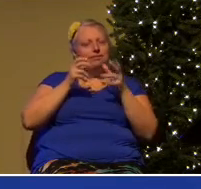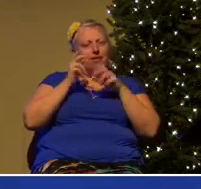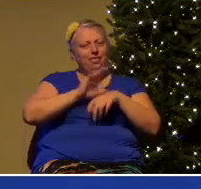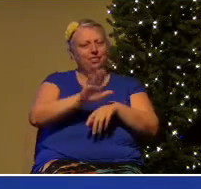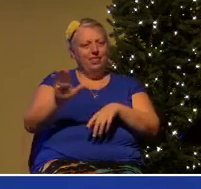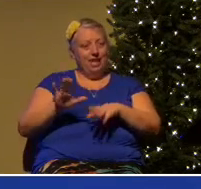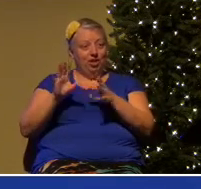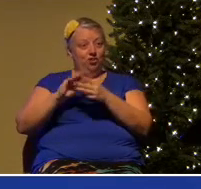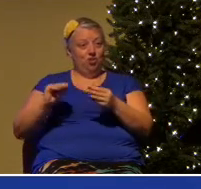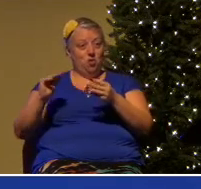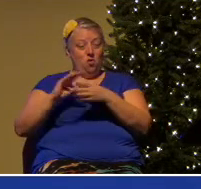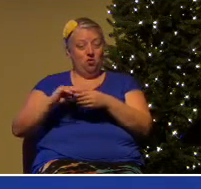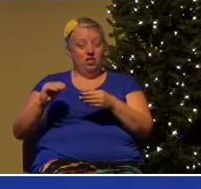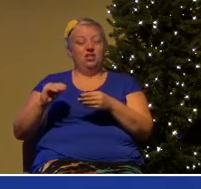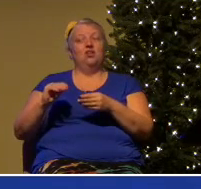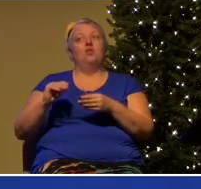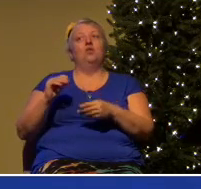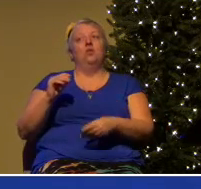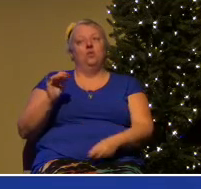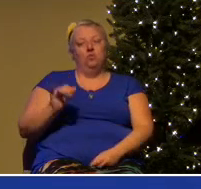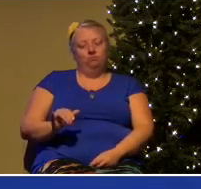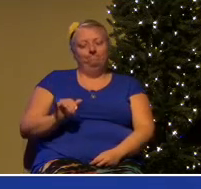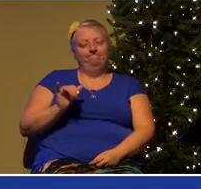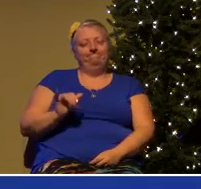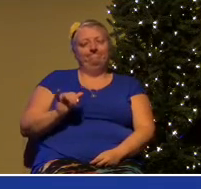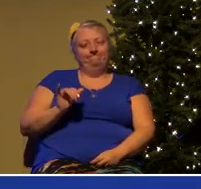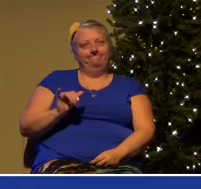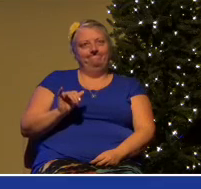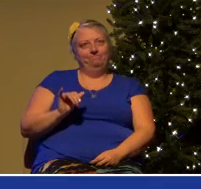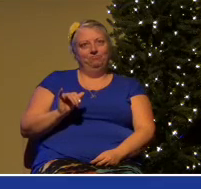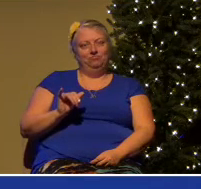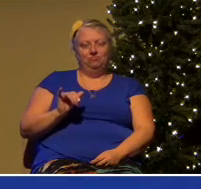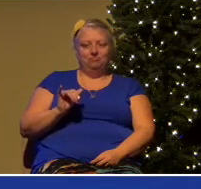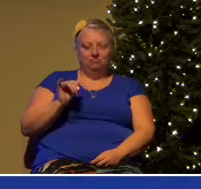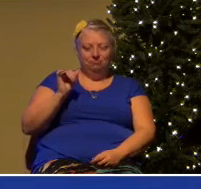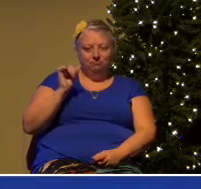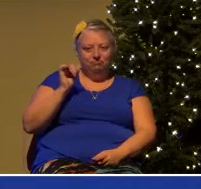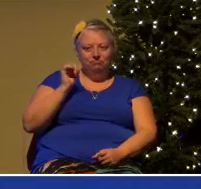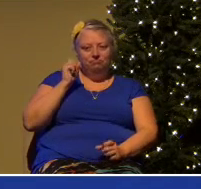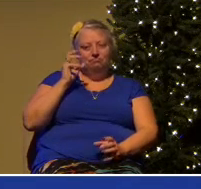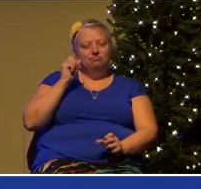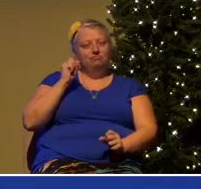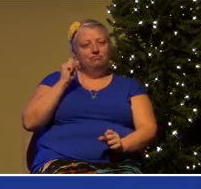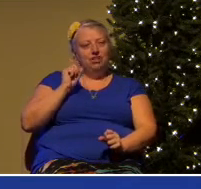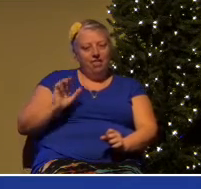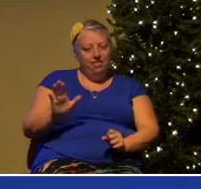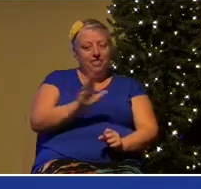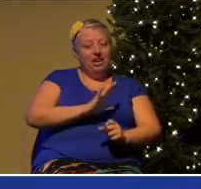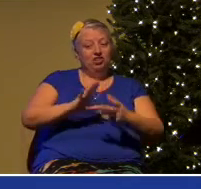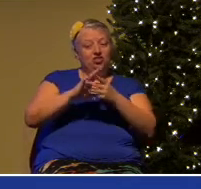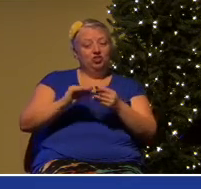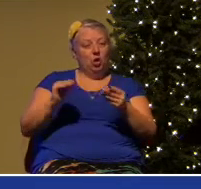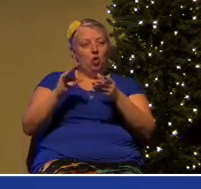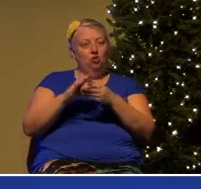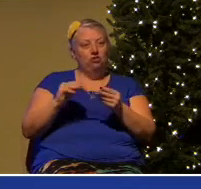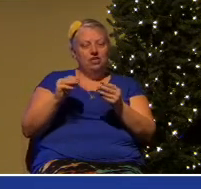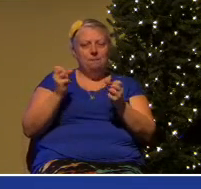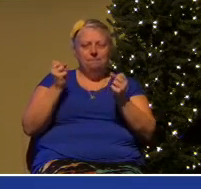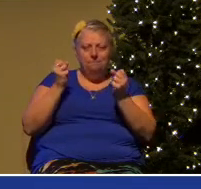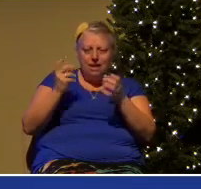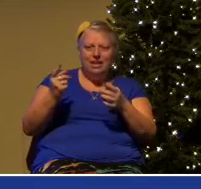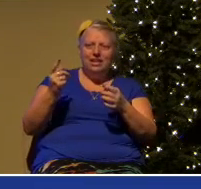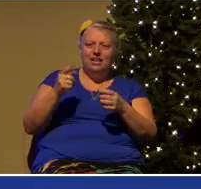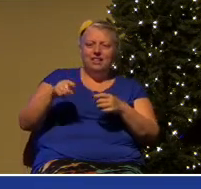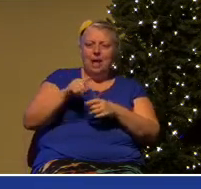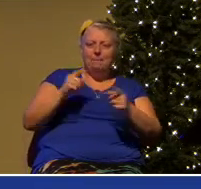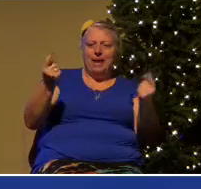make profession of faith is how many of them came to this place because they were